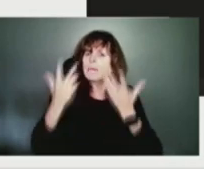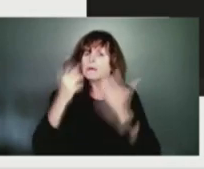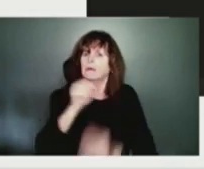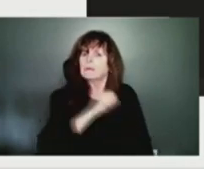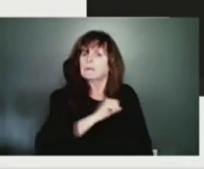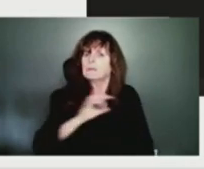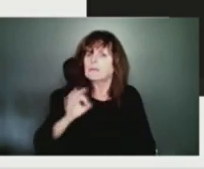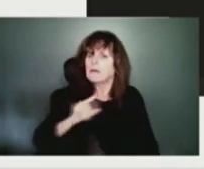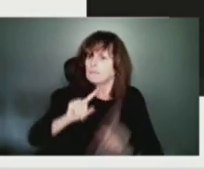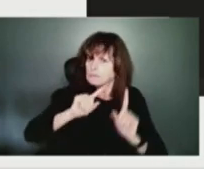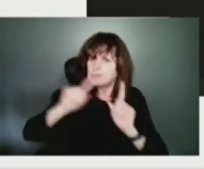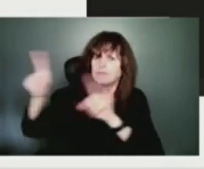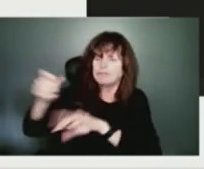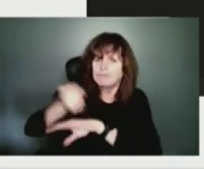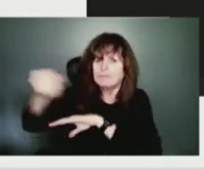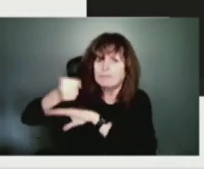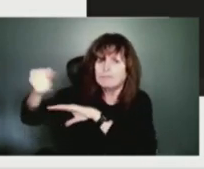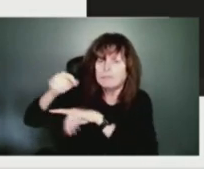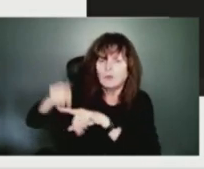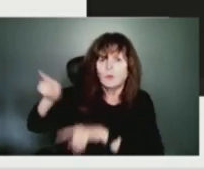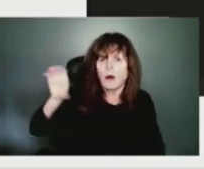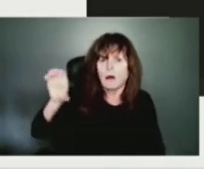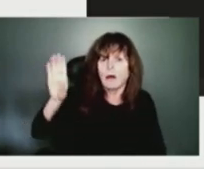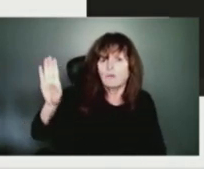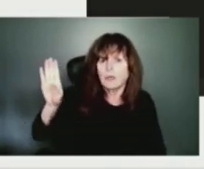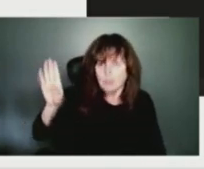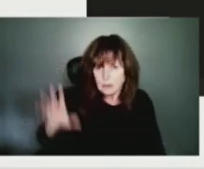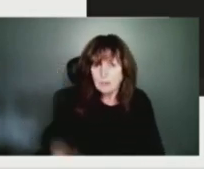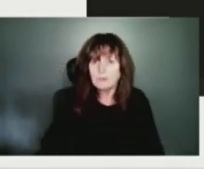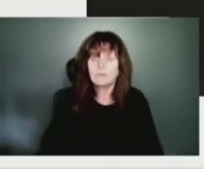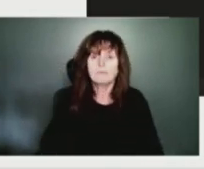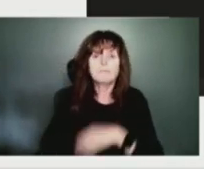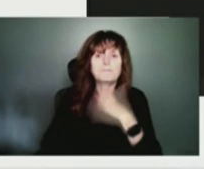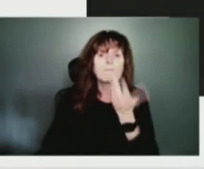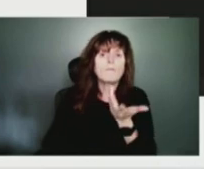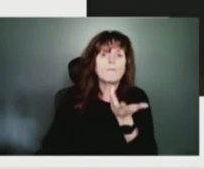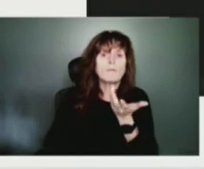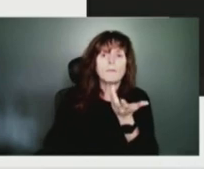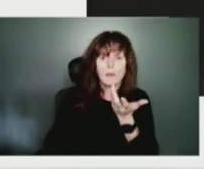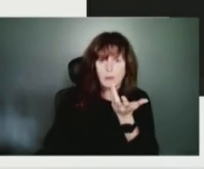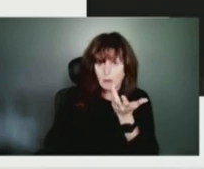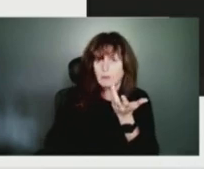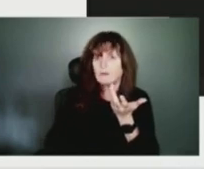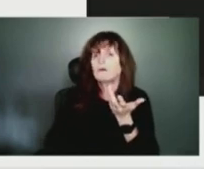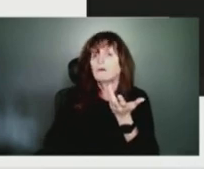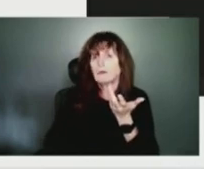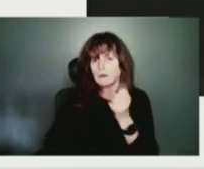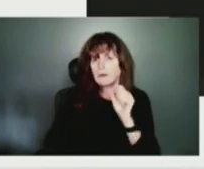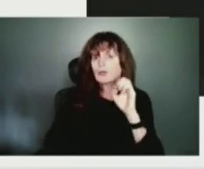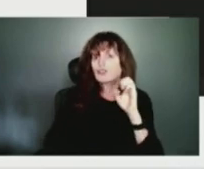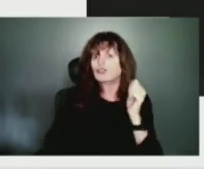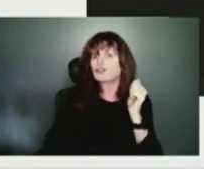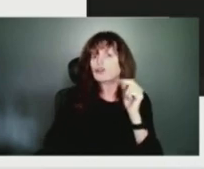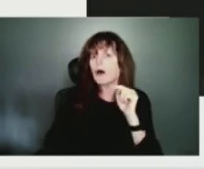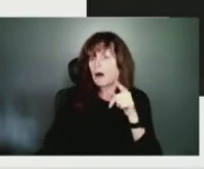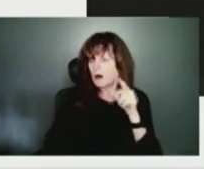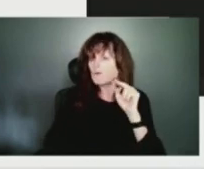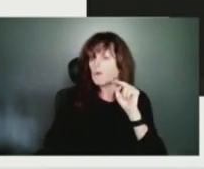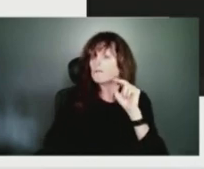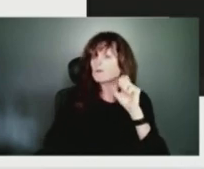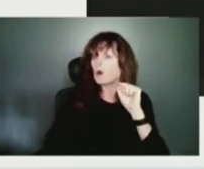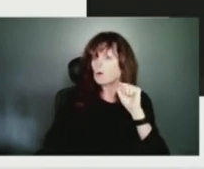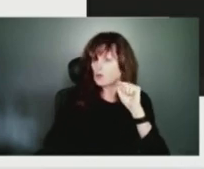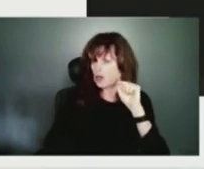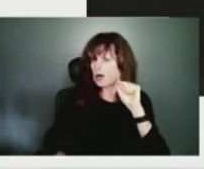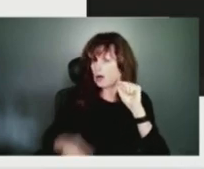As part of our planning process, we continue to monitor the weather and we make final resource decisions to get people into place ahead of the